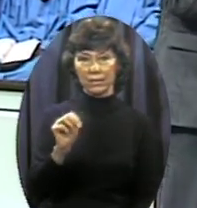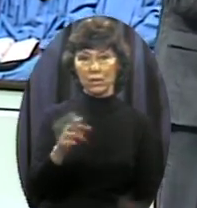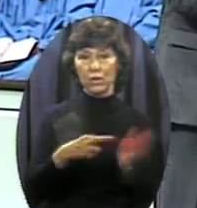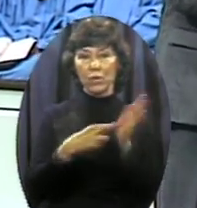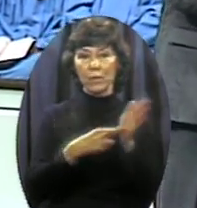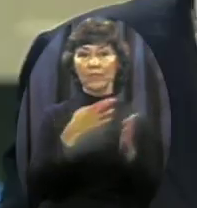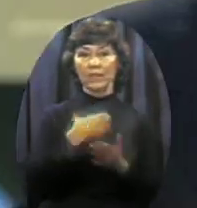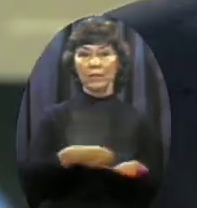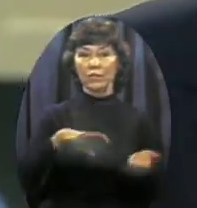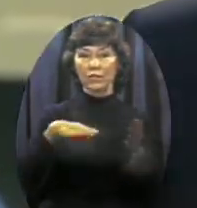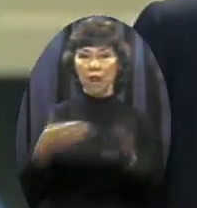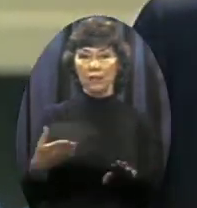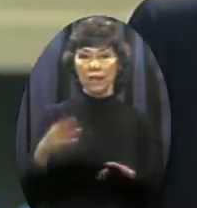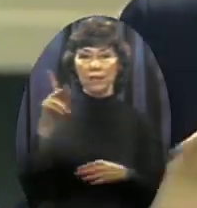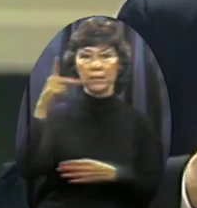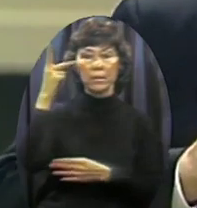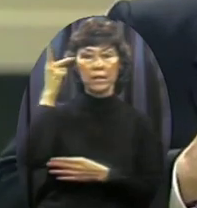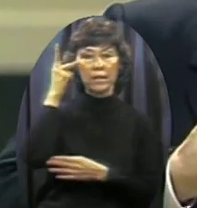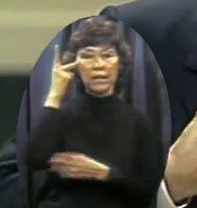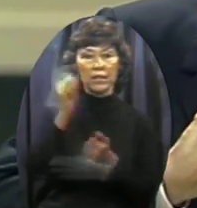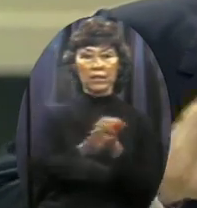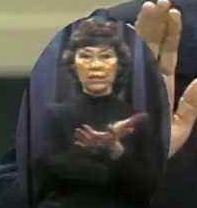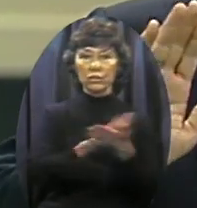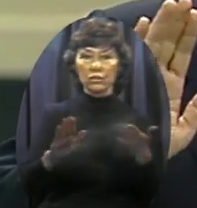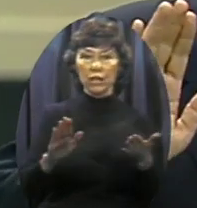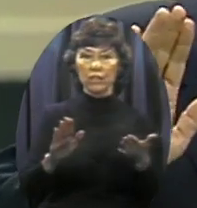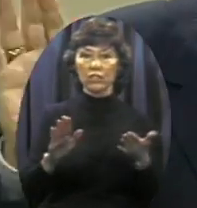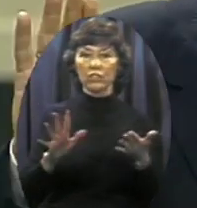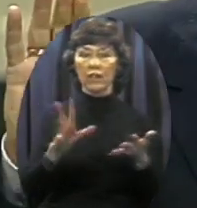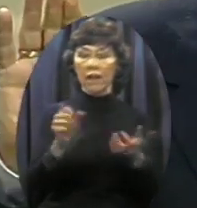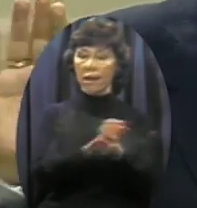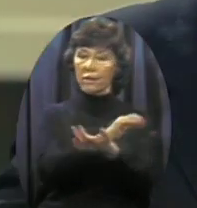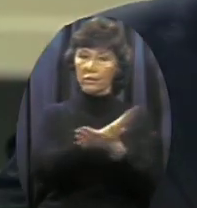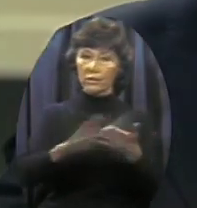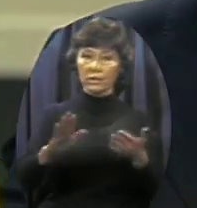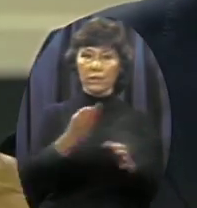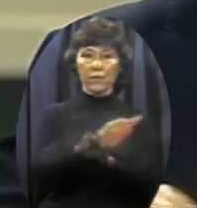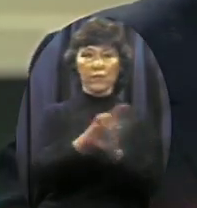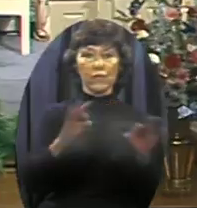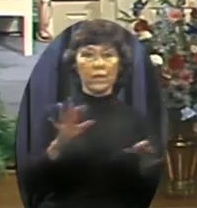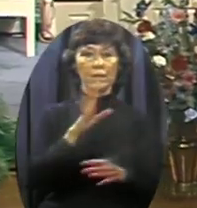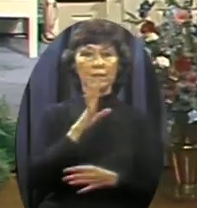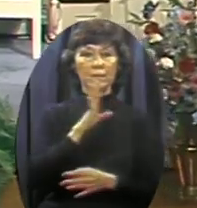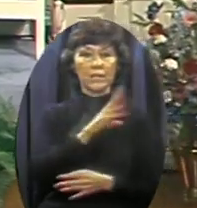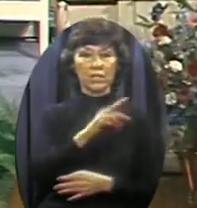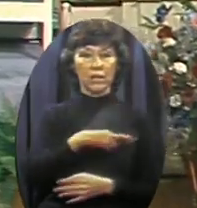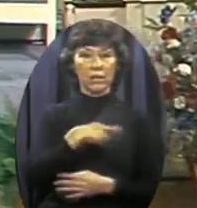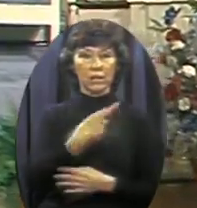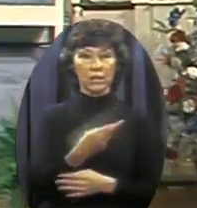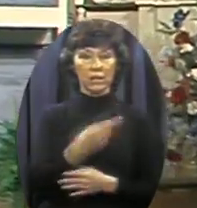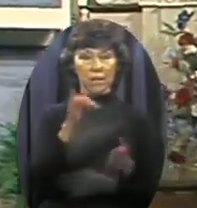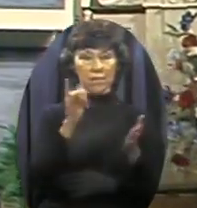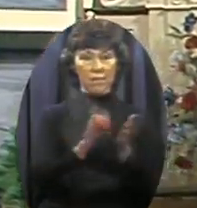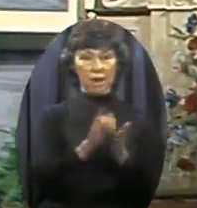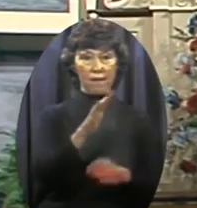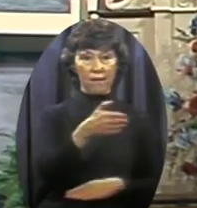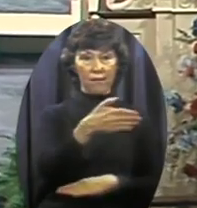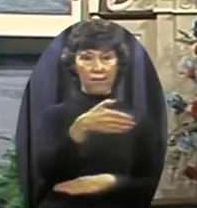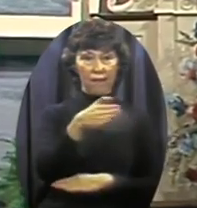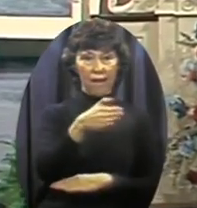starvation And the wipe out of all religious and speech freedoms That flag